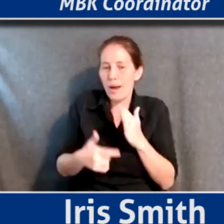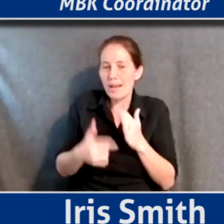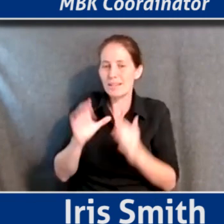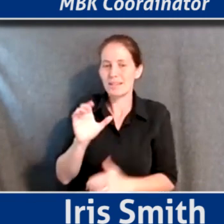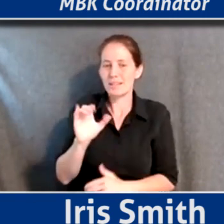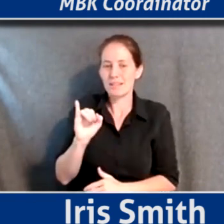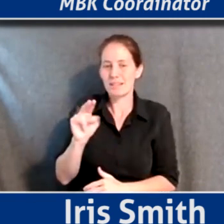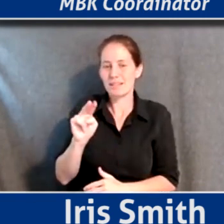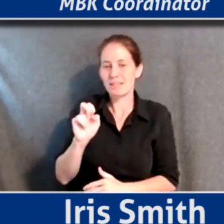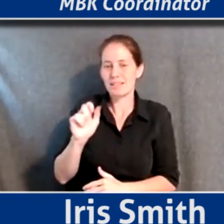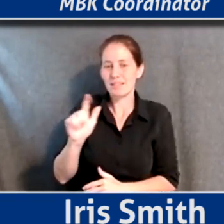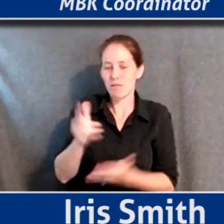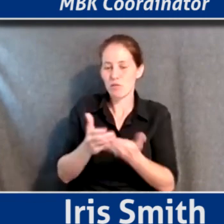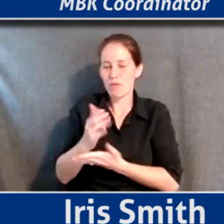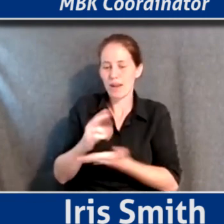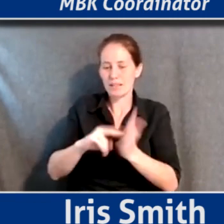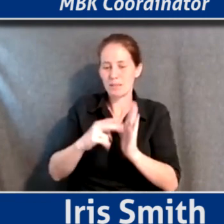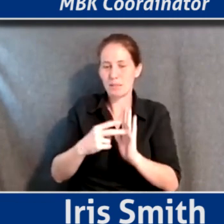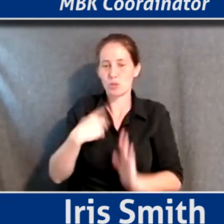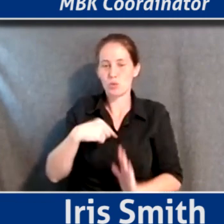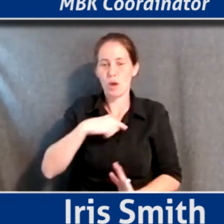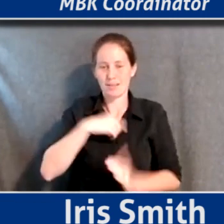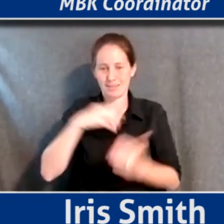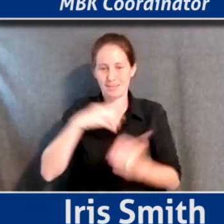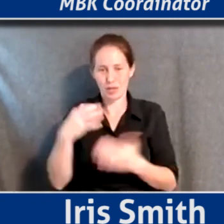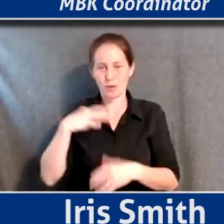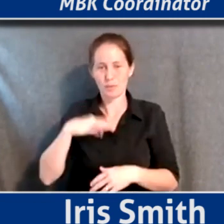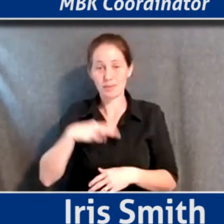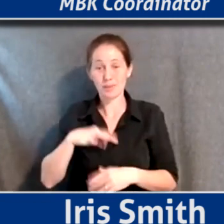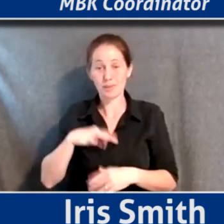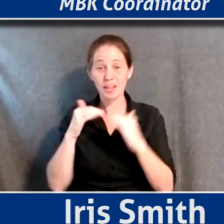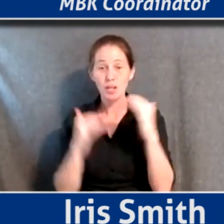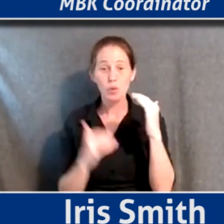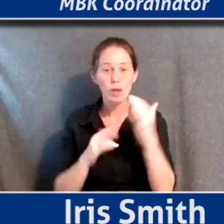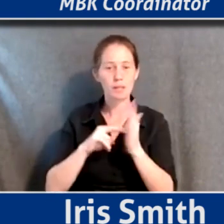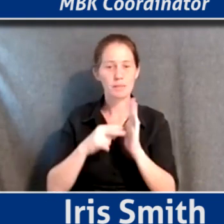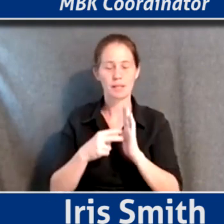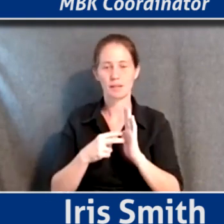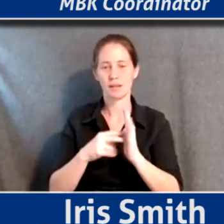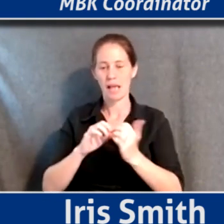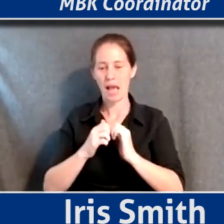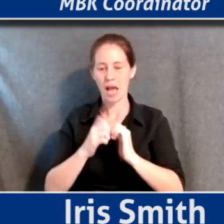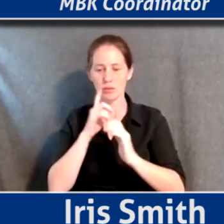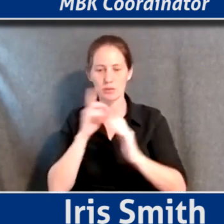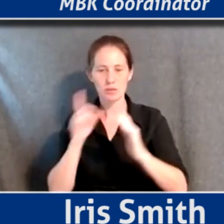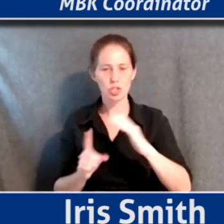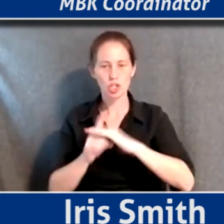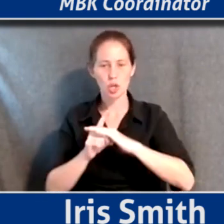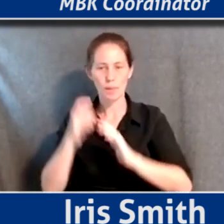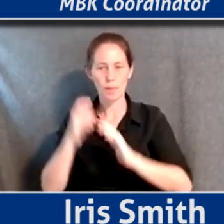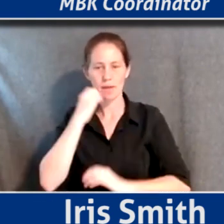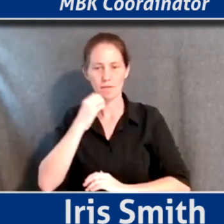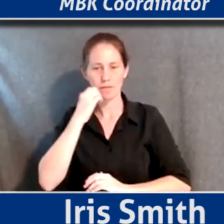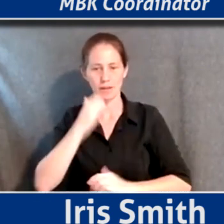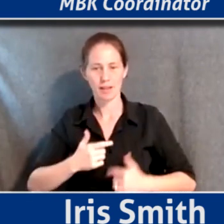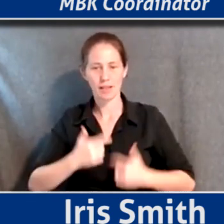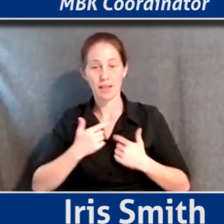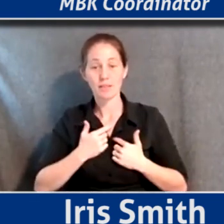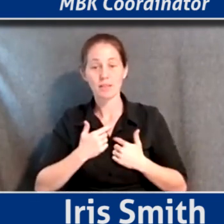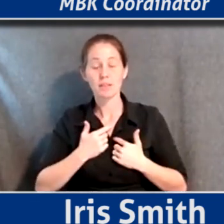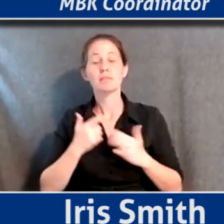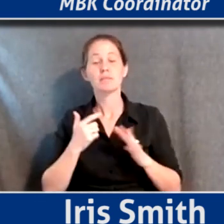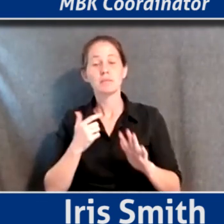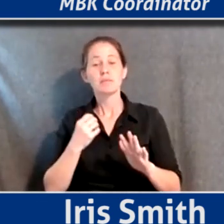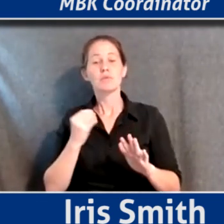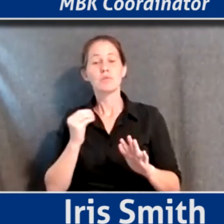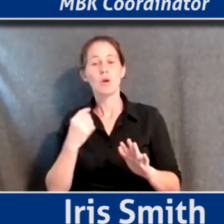mean to us in Pittsburgh? What does inequality mean? How does it show up in our daily lives? So we do